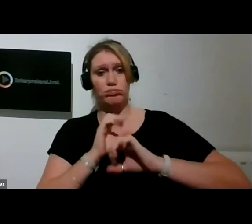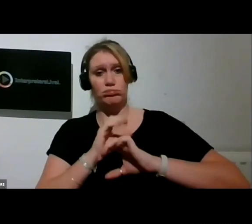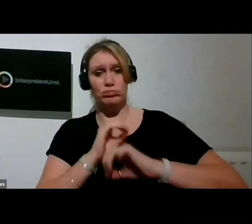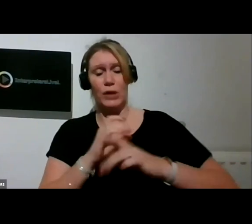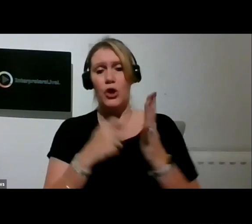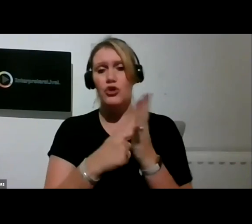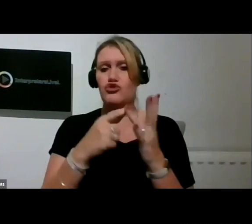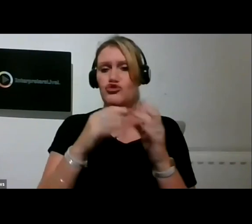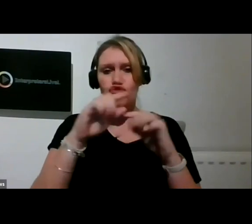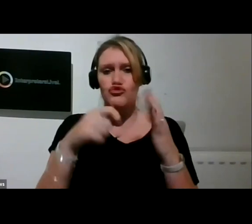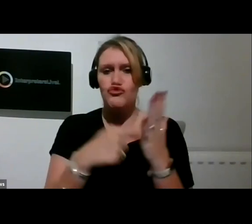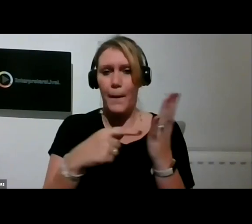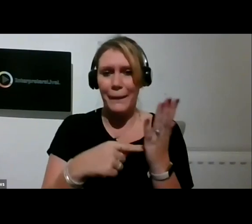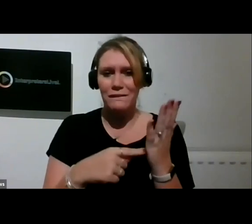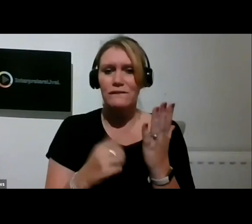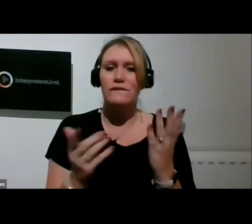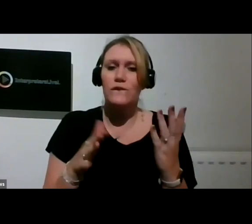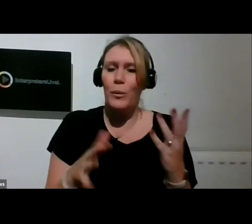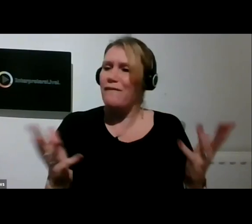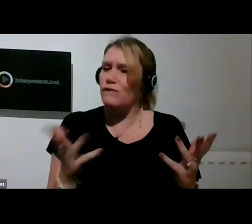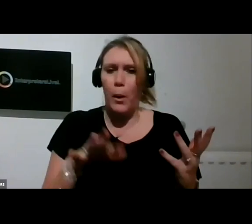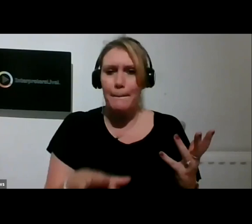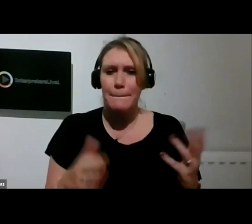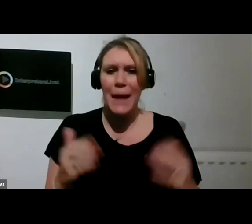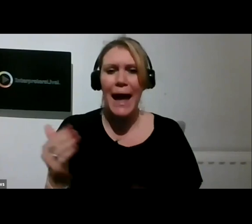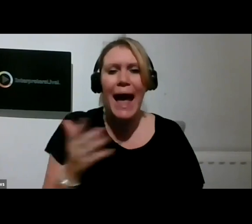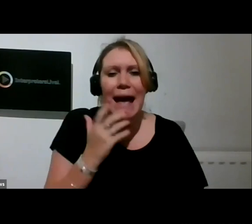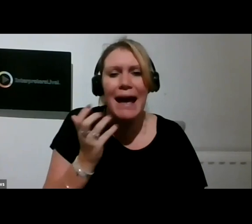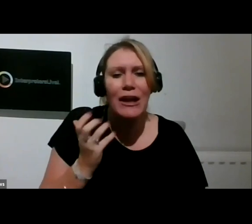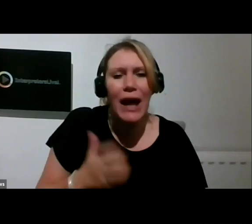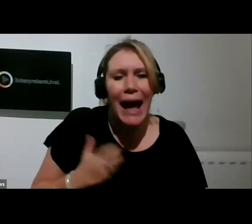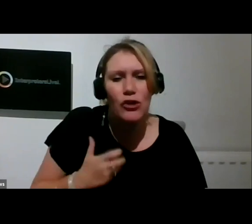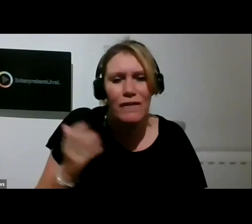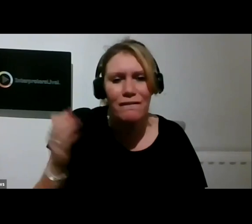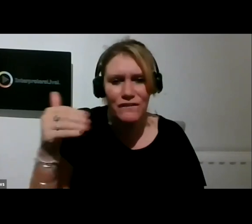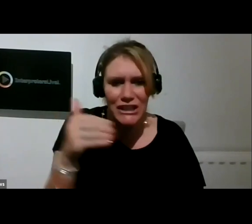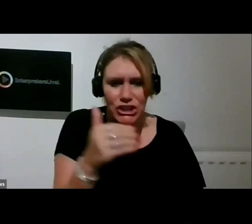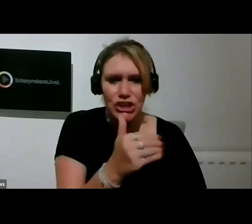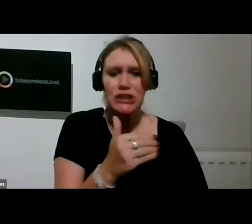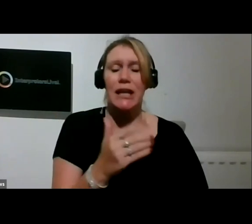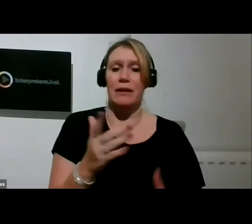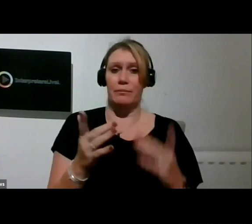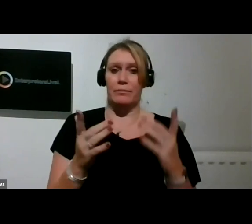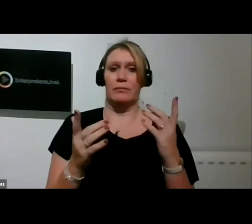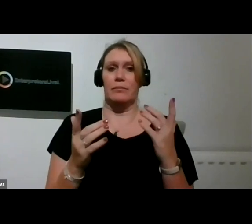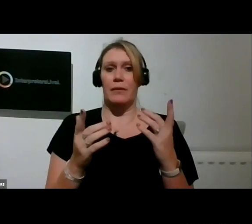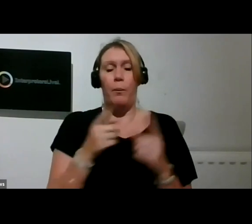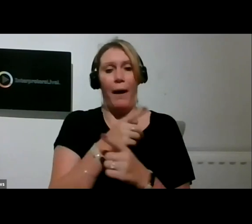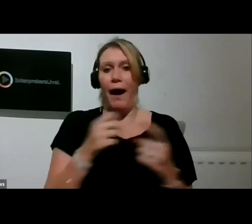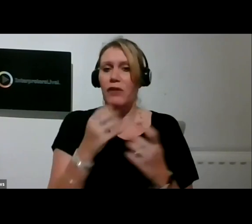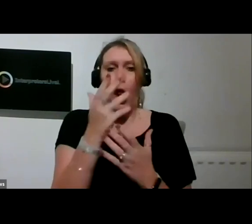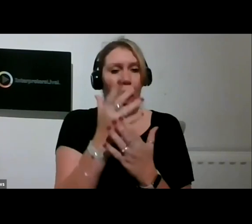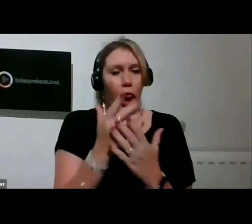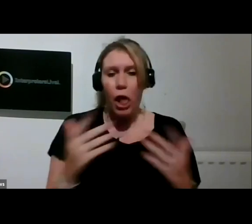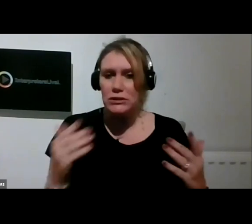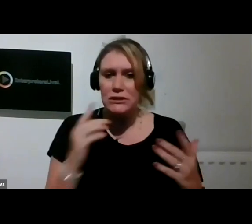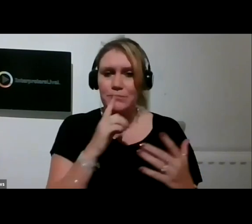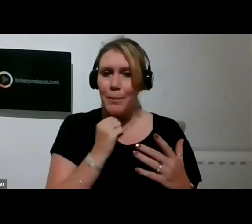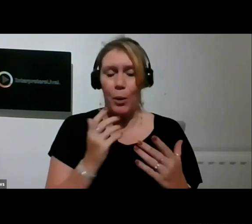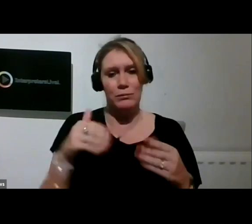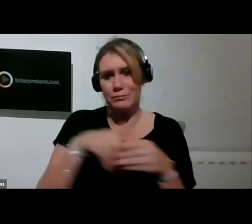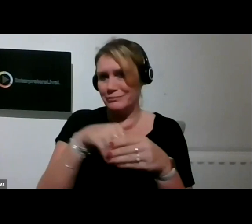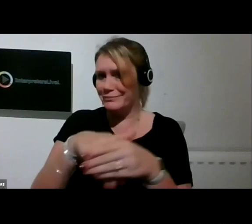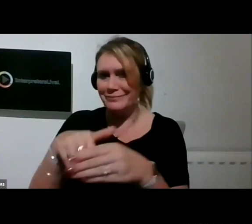disabled musicians from across the UK who have featured on our live streams this year. The 10th